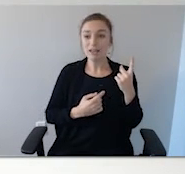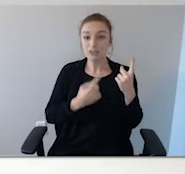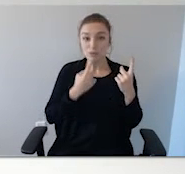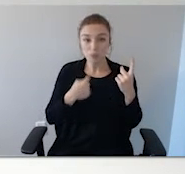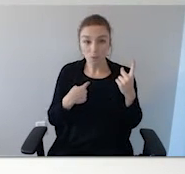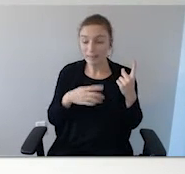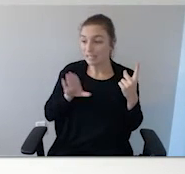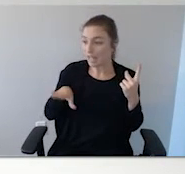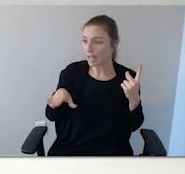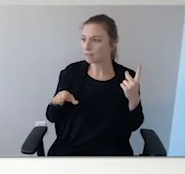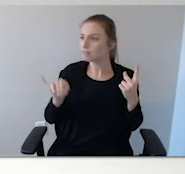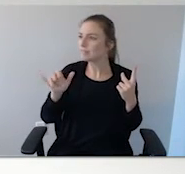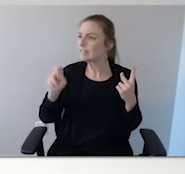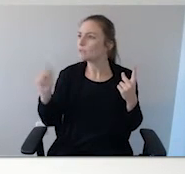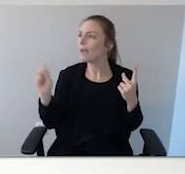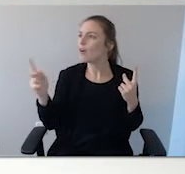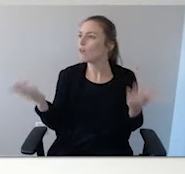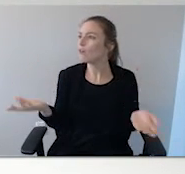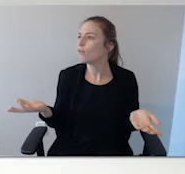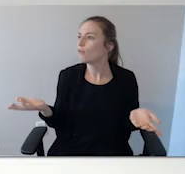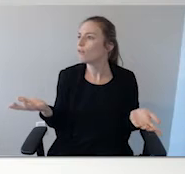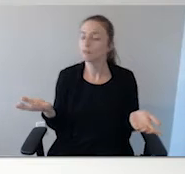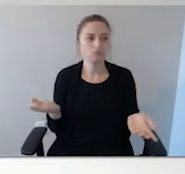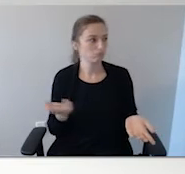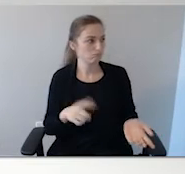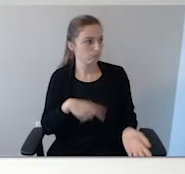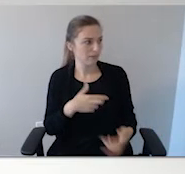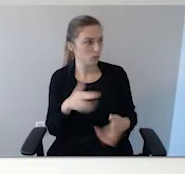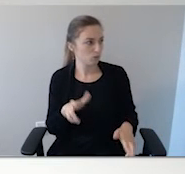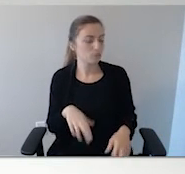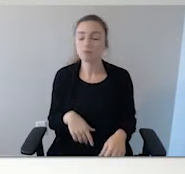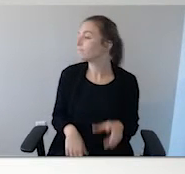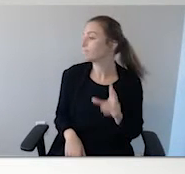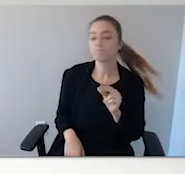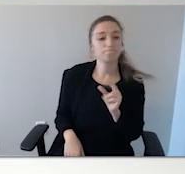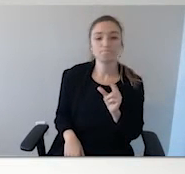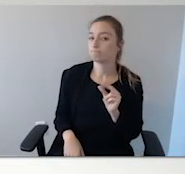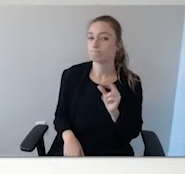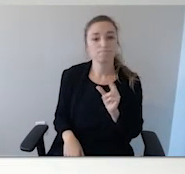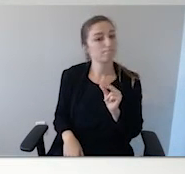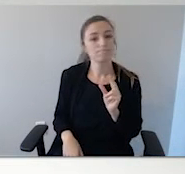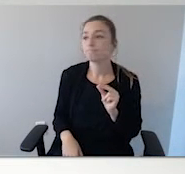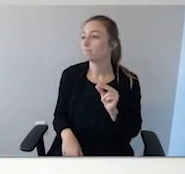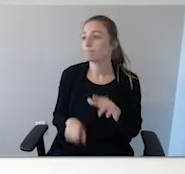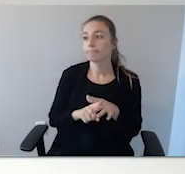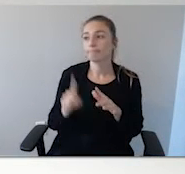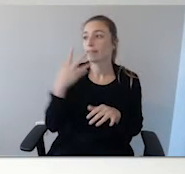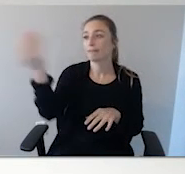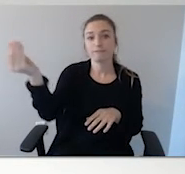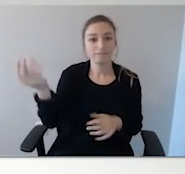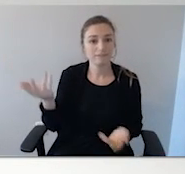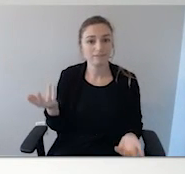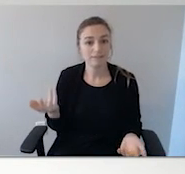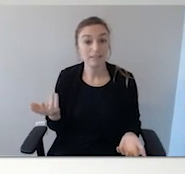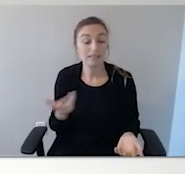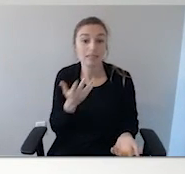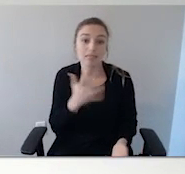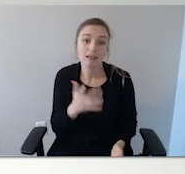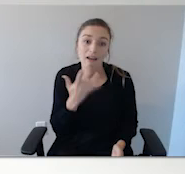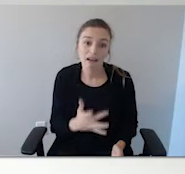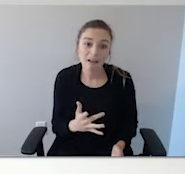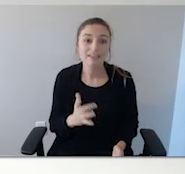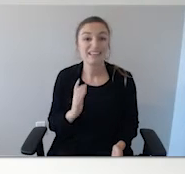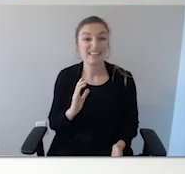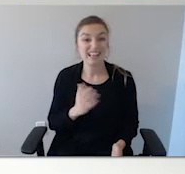I was on the phone putting laundry away. She says, where's Ian? In the living room. Nope, he's not. He had wandered out of the house.